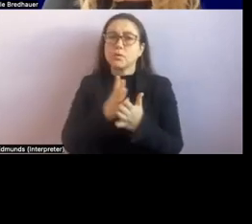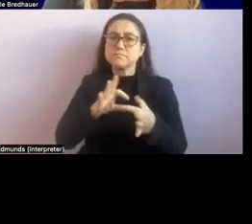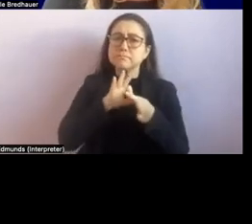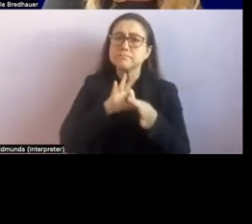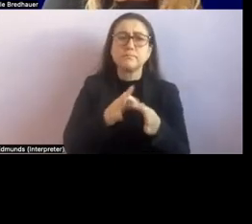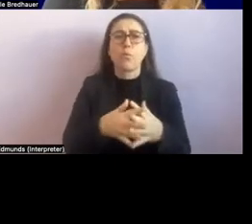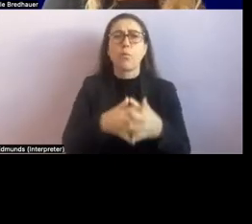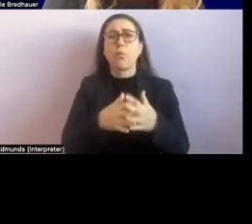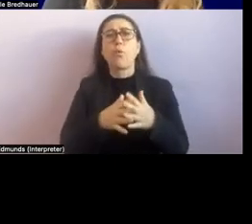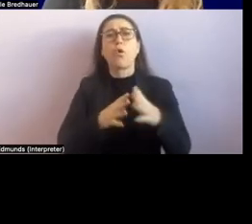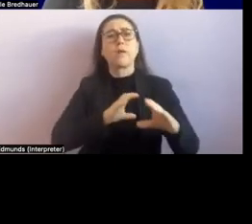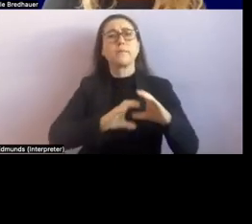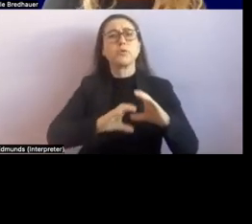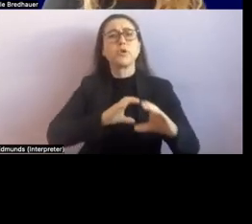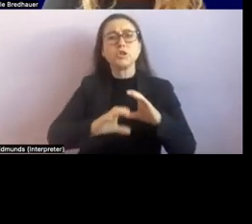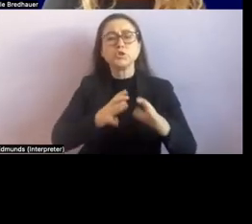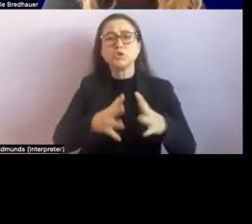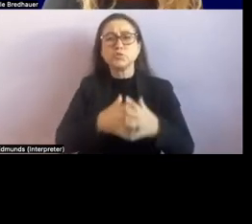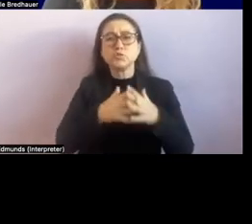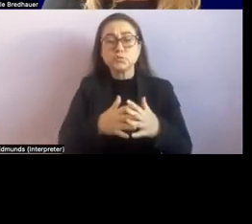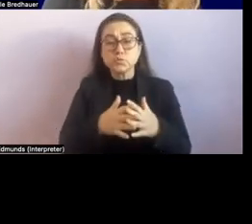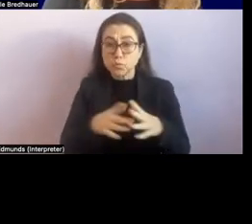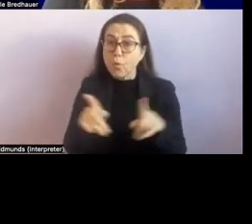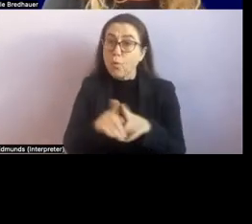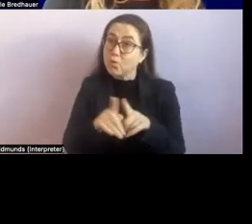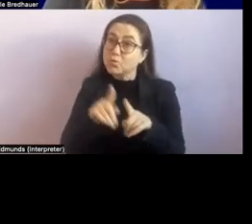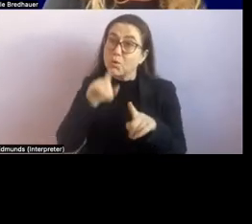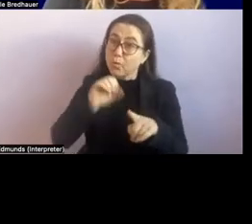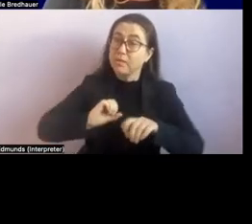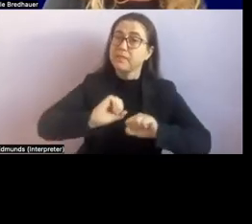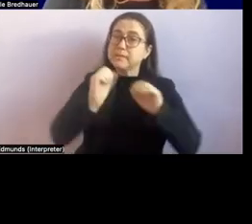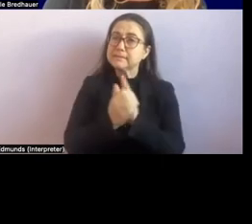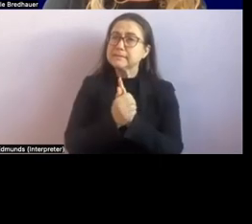and develops functional skills.